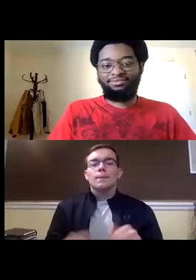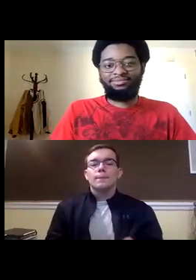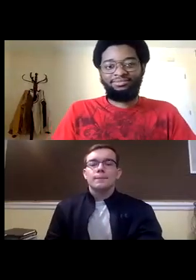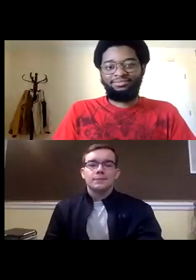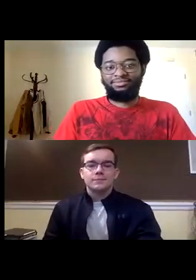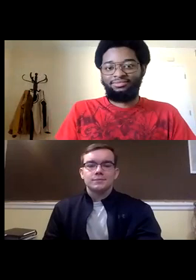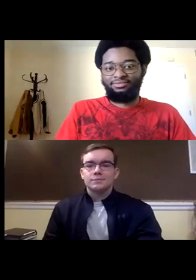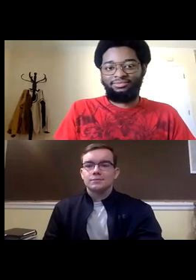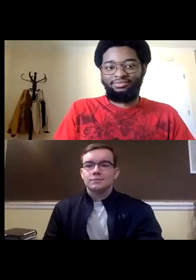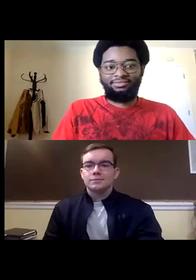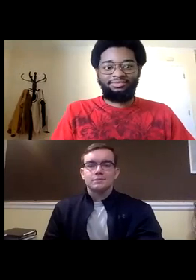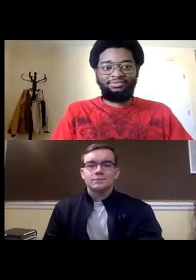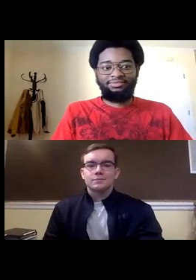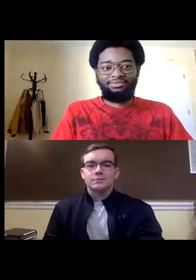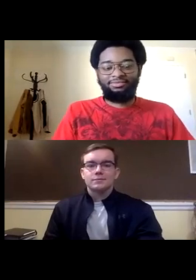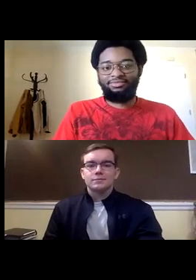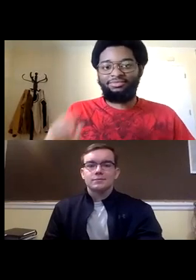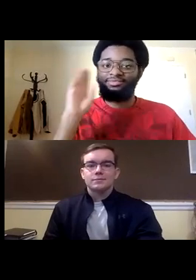and the recording has started awesome